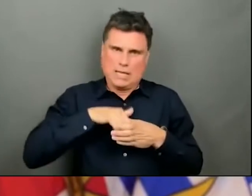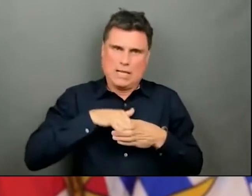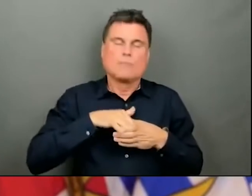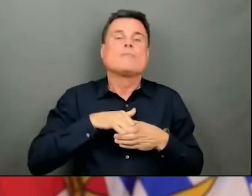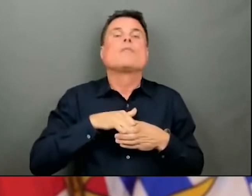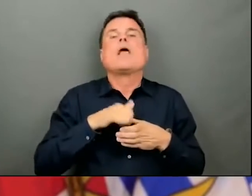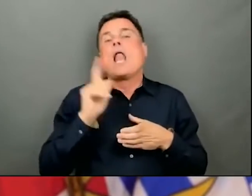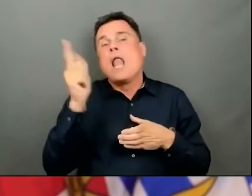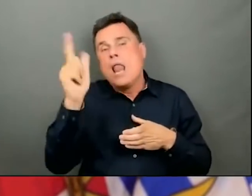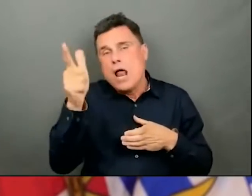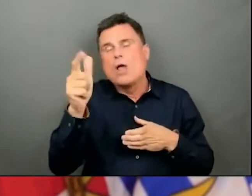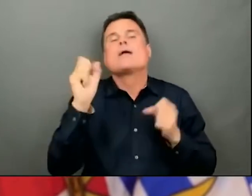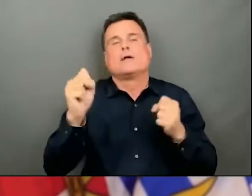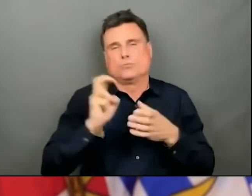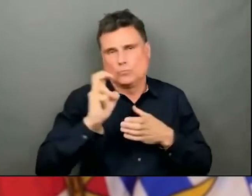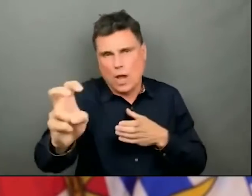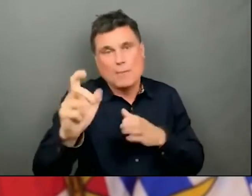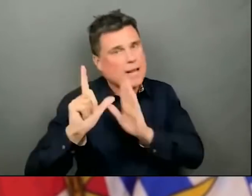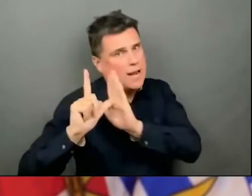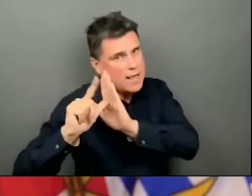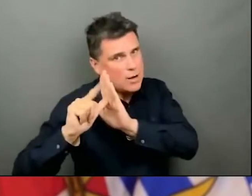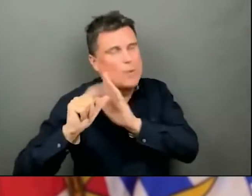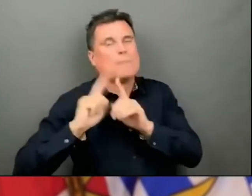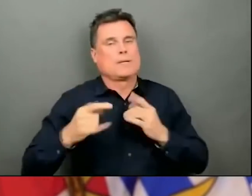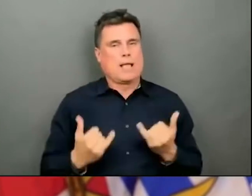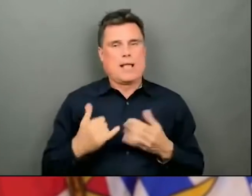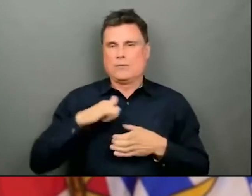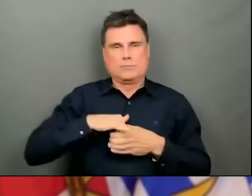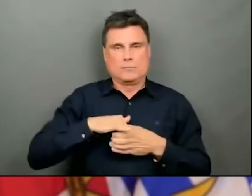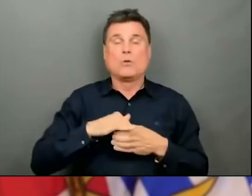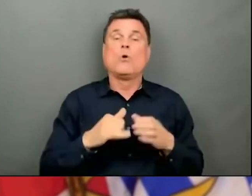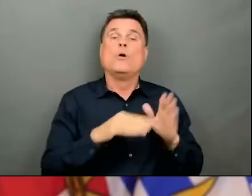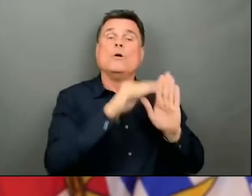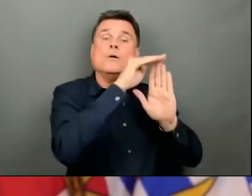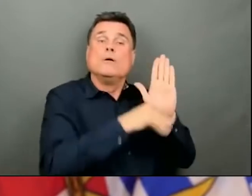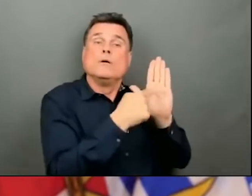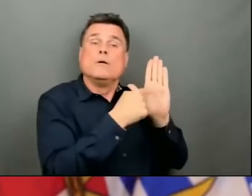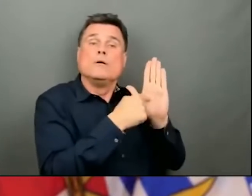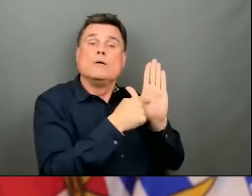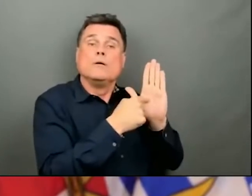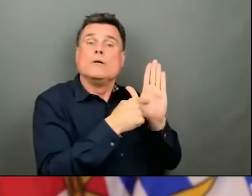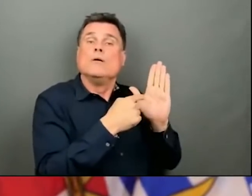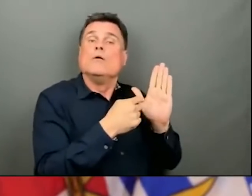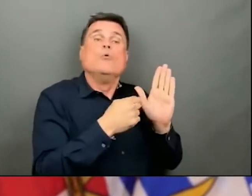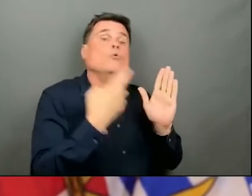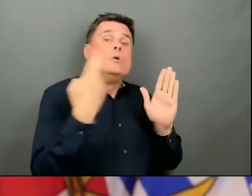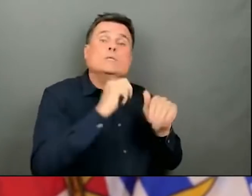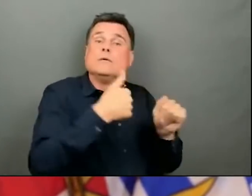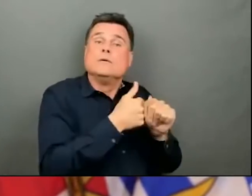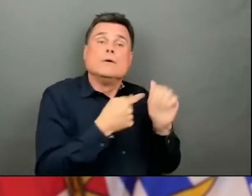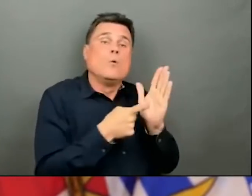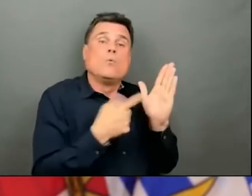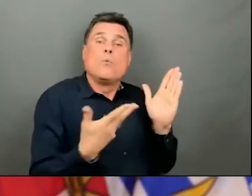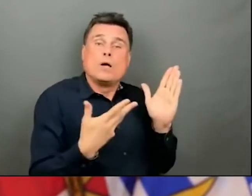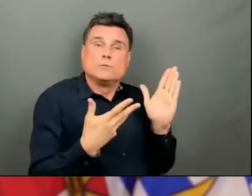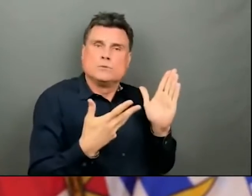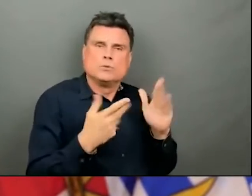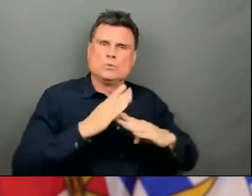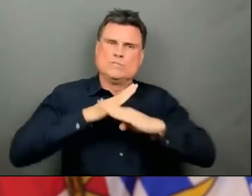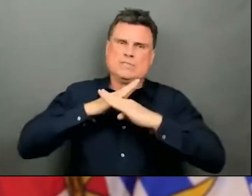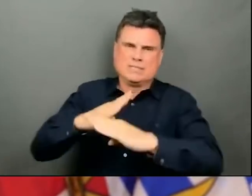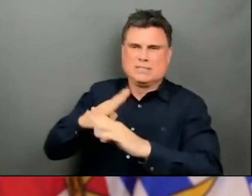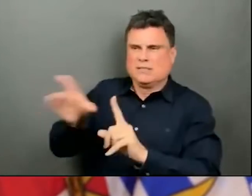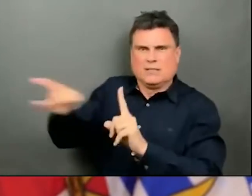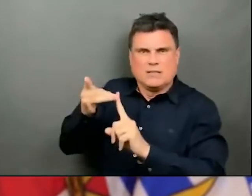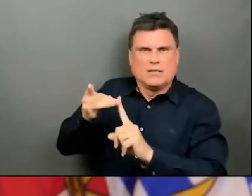have, the intent is to slow the spread and prevent transmission of this virus during this critical time for us all.